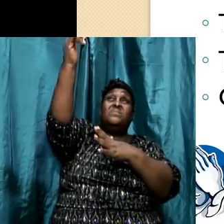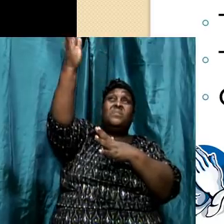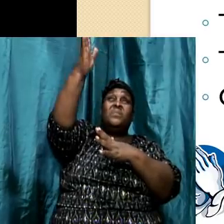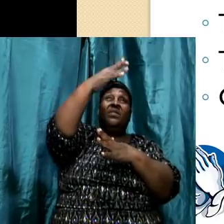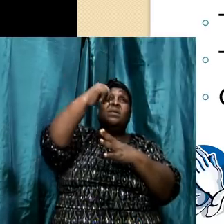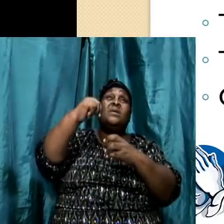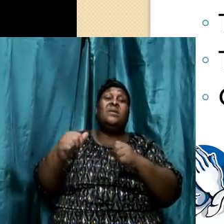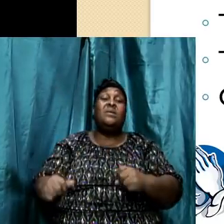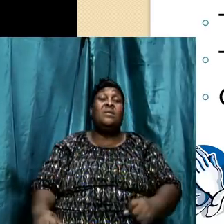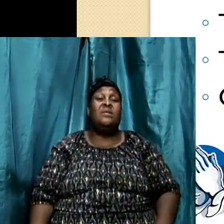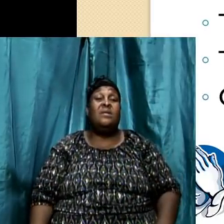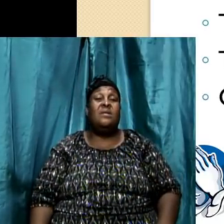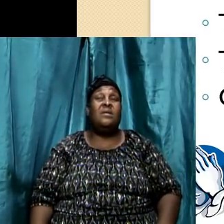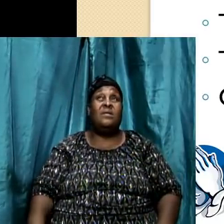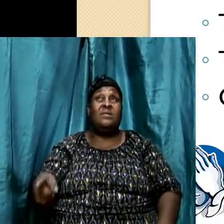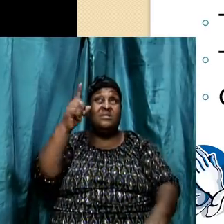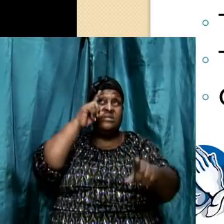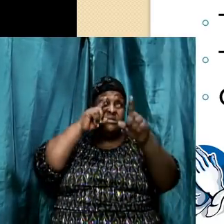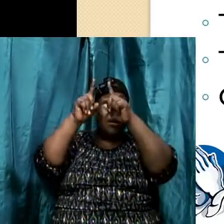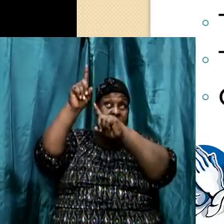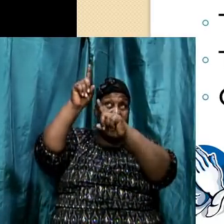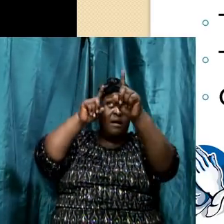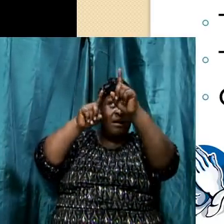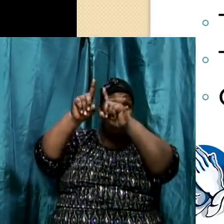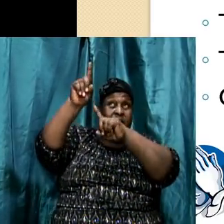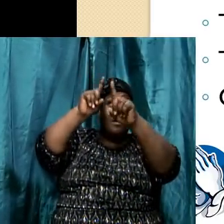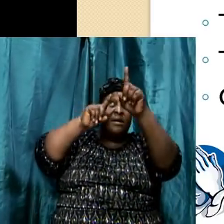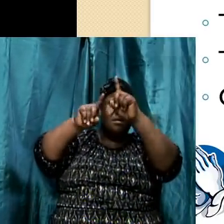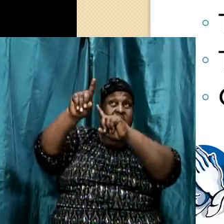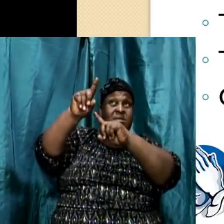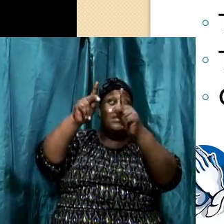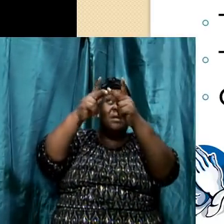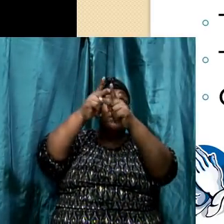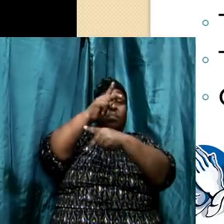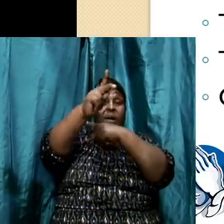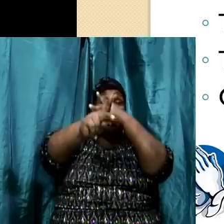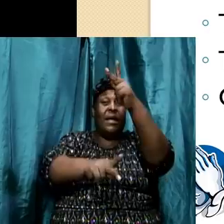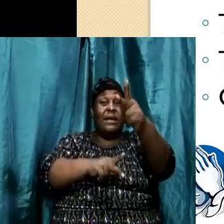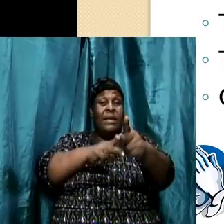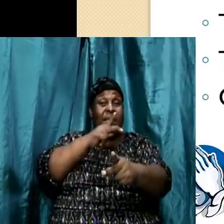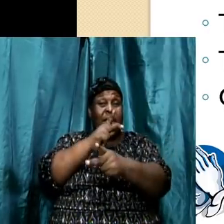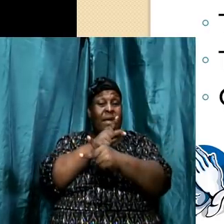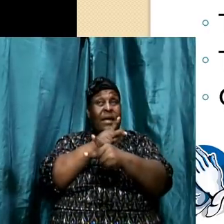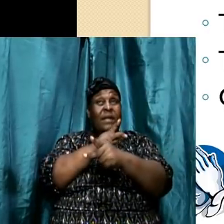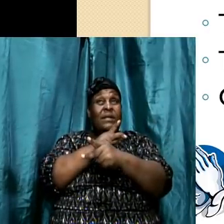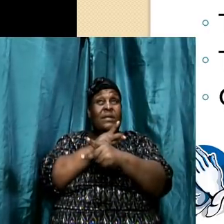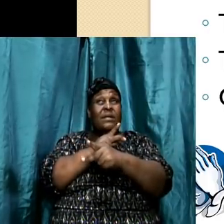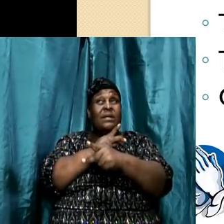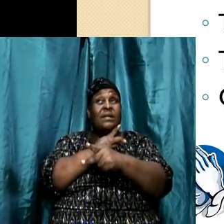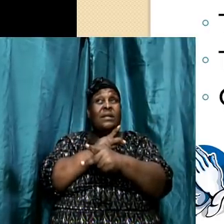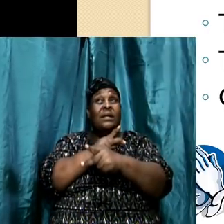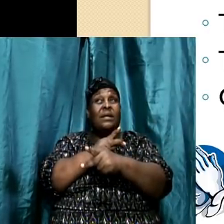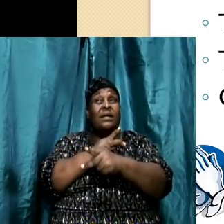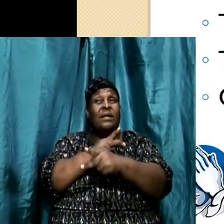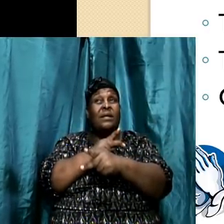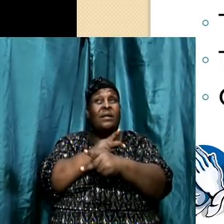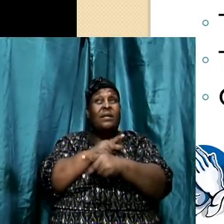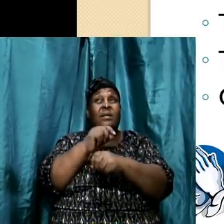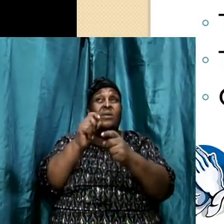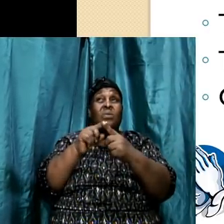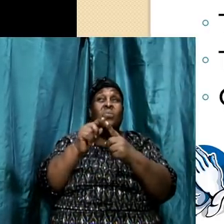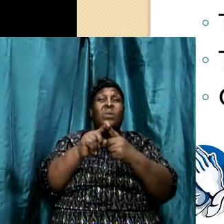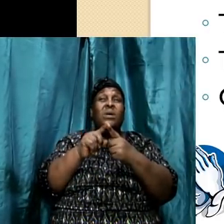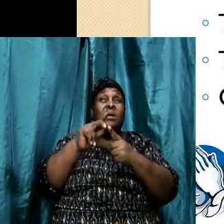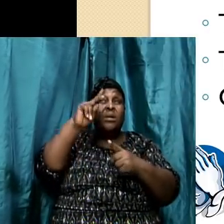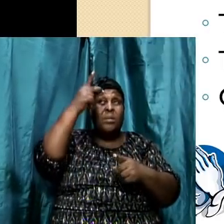have the starry heavenly color, you have the planets and the moon and so on and so forth. So when Paul said he was caught up